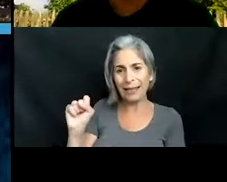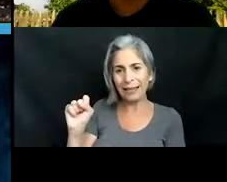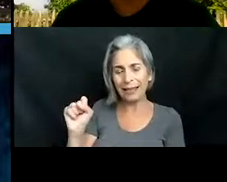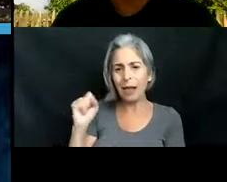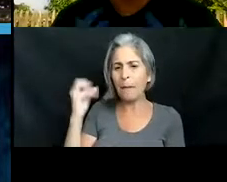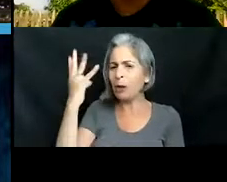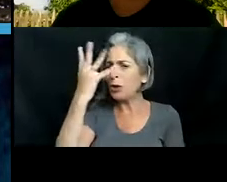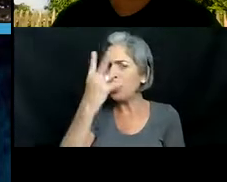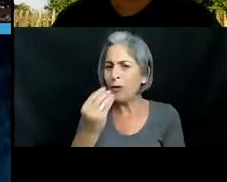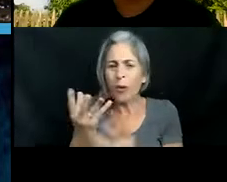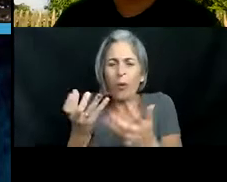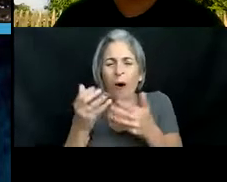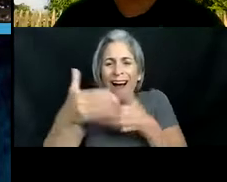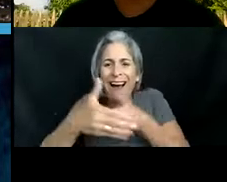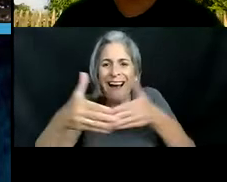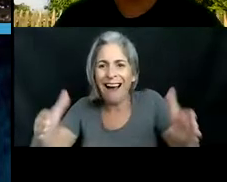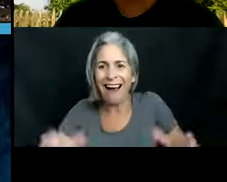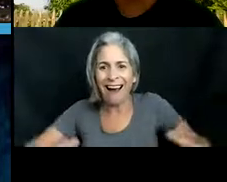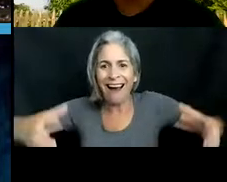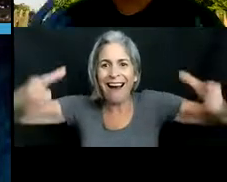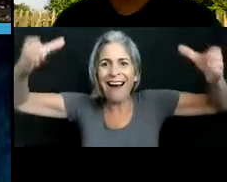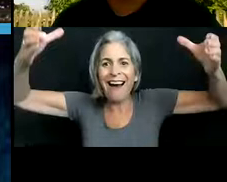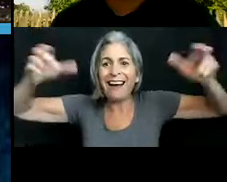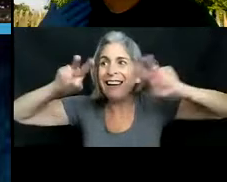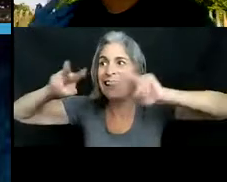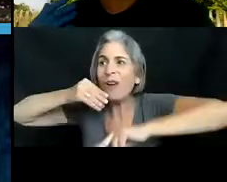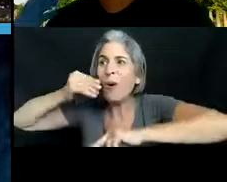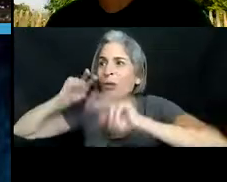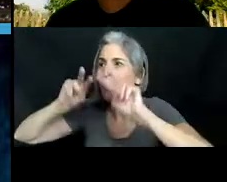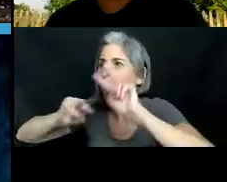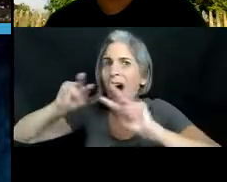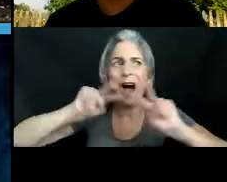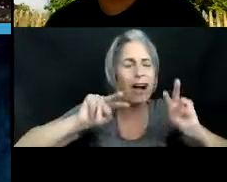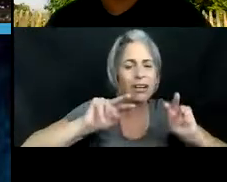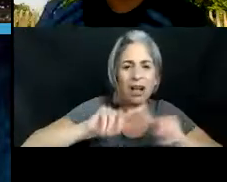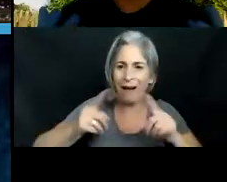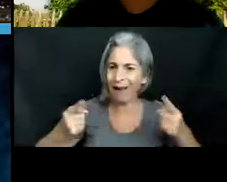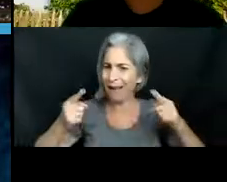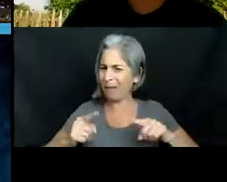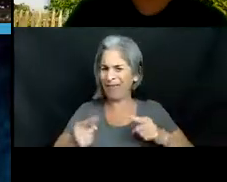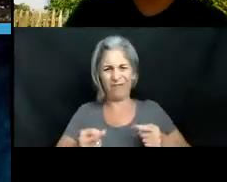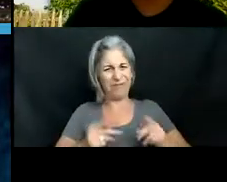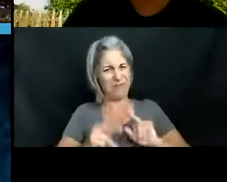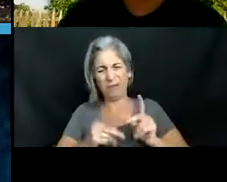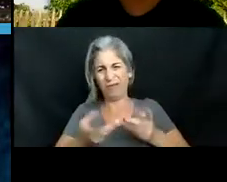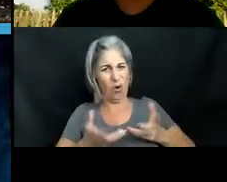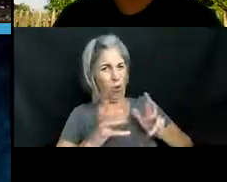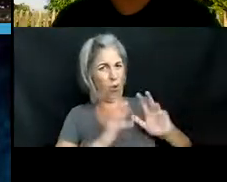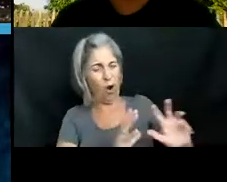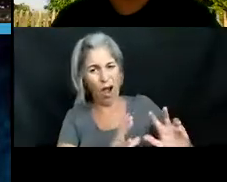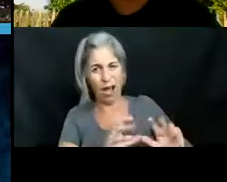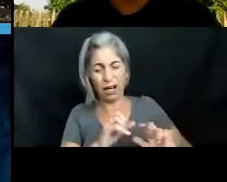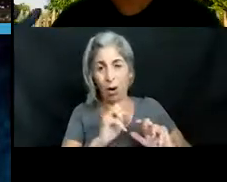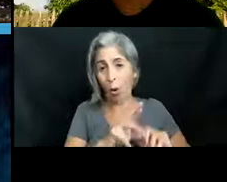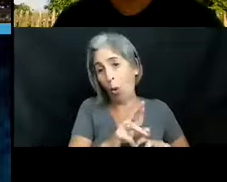beautiful creature lots of people wanted them in their tanks but again eventually people don't want them or they get misplaced or they